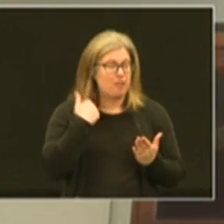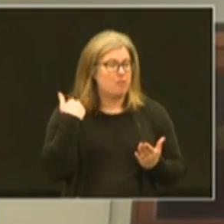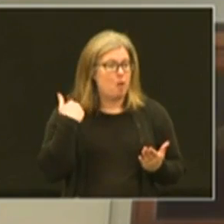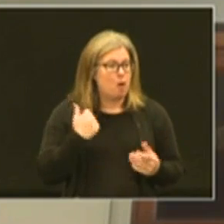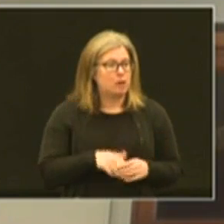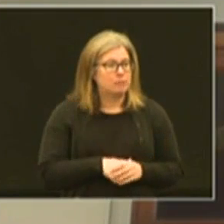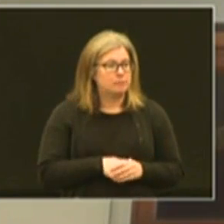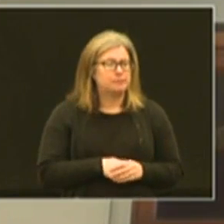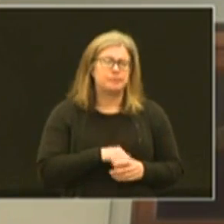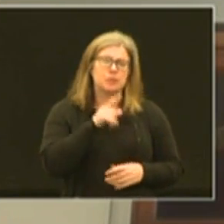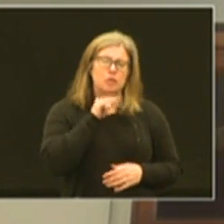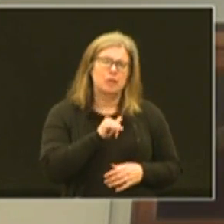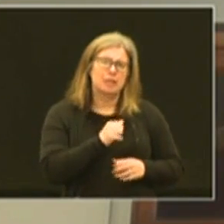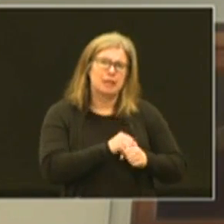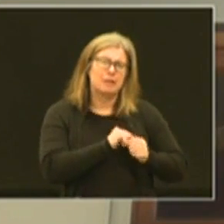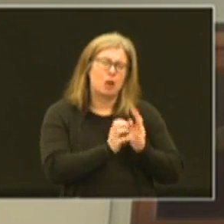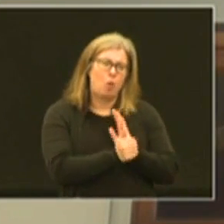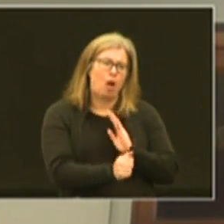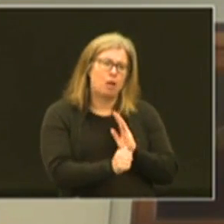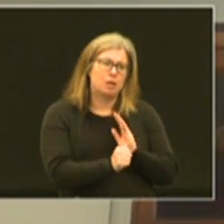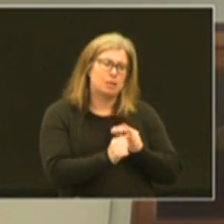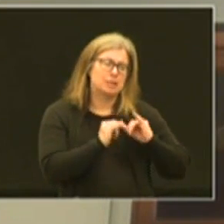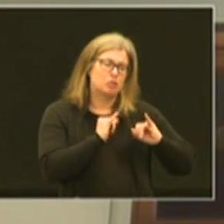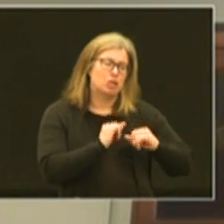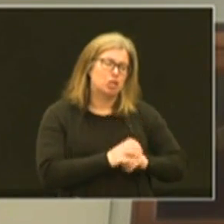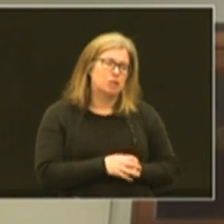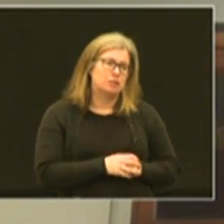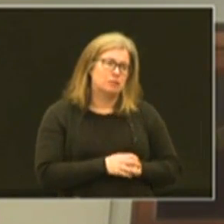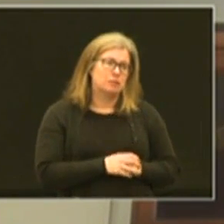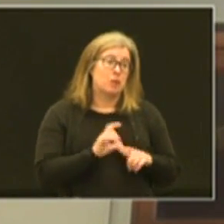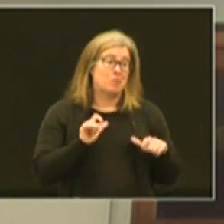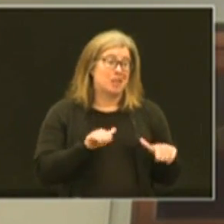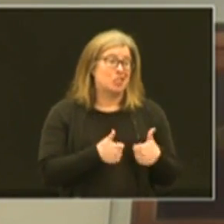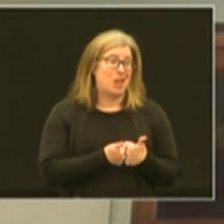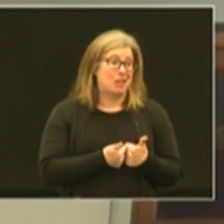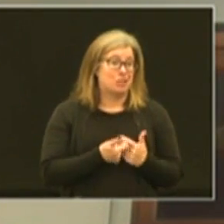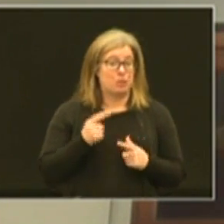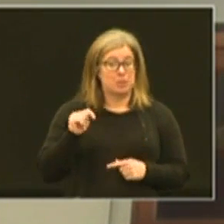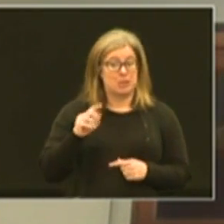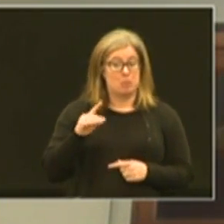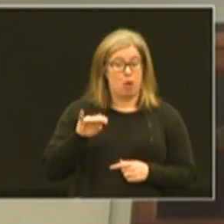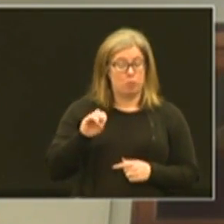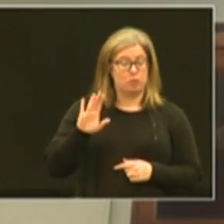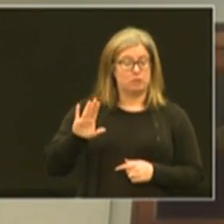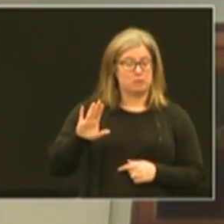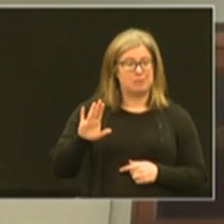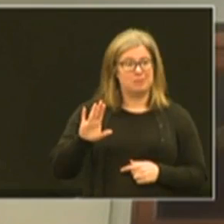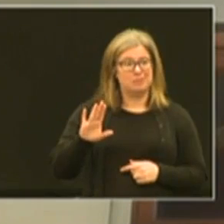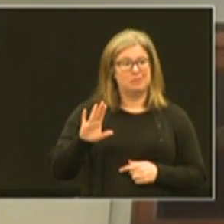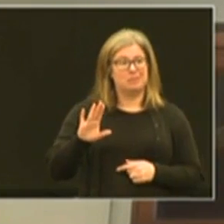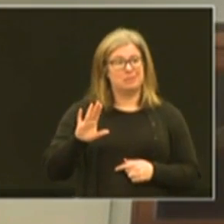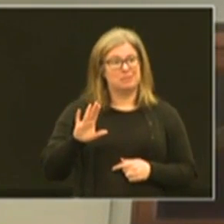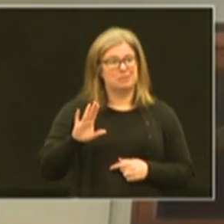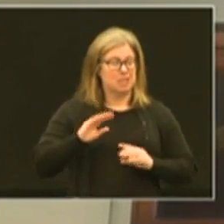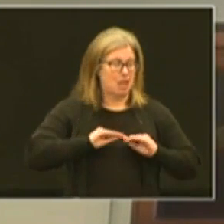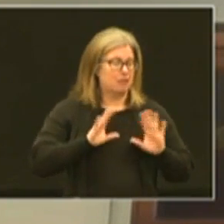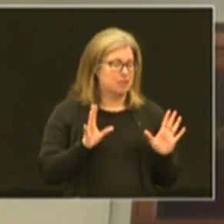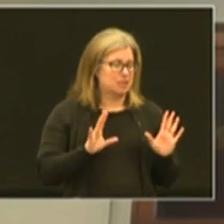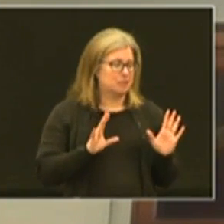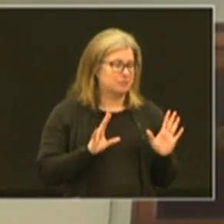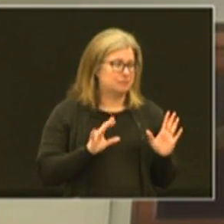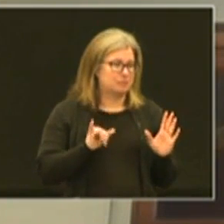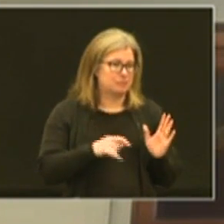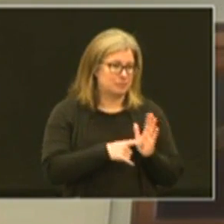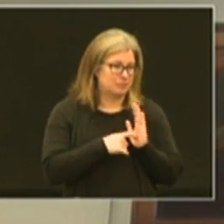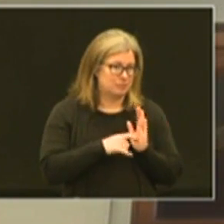before and really get that quality instruction and so a big challenge from t-mobile's end is getting obviously this